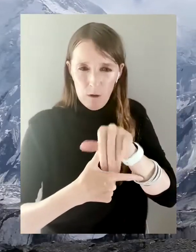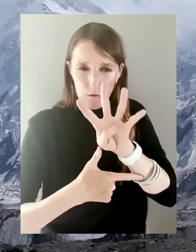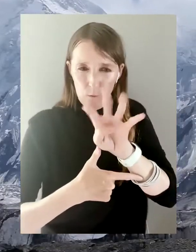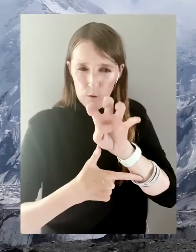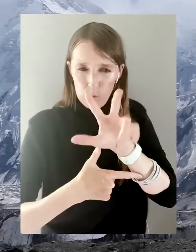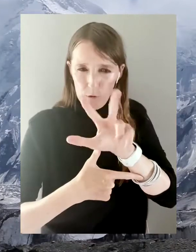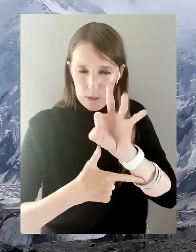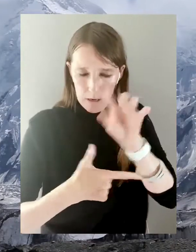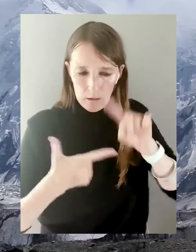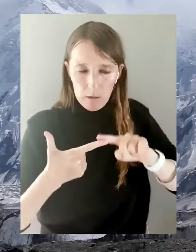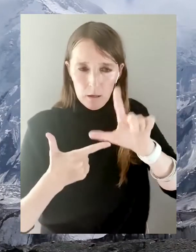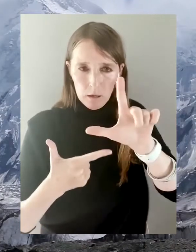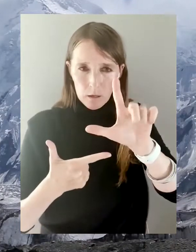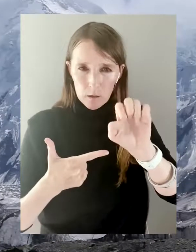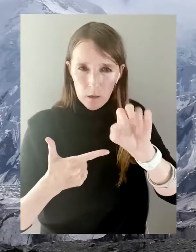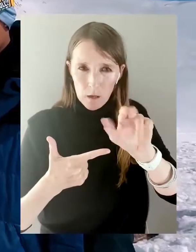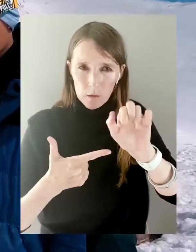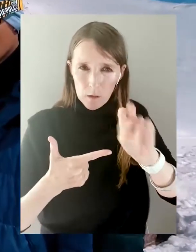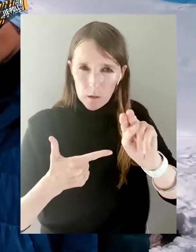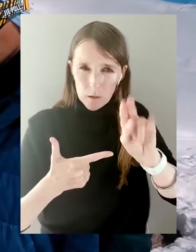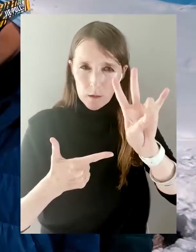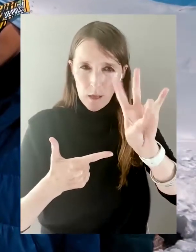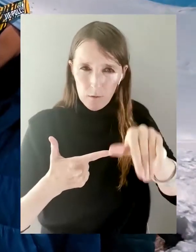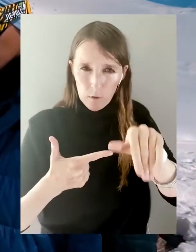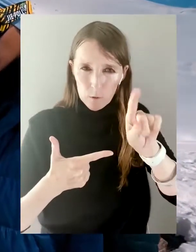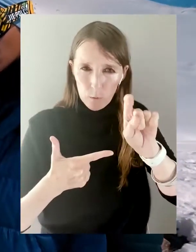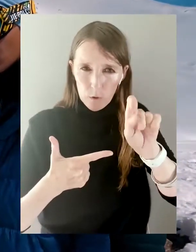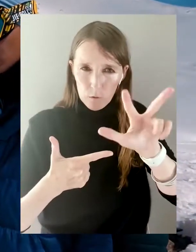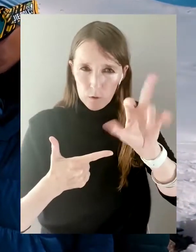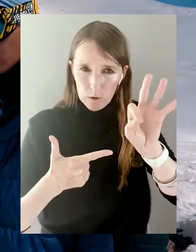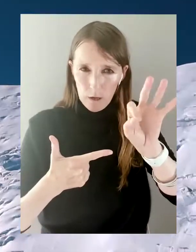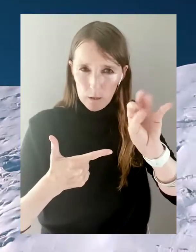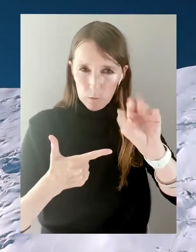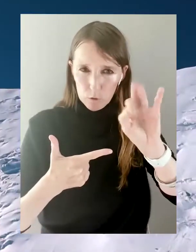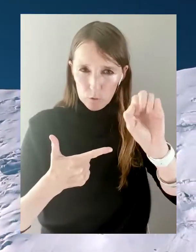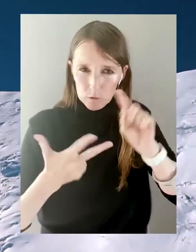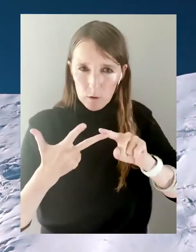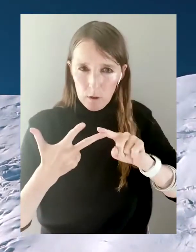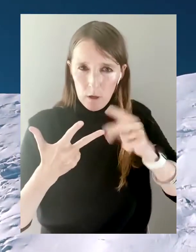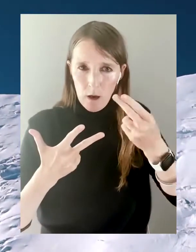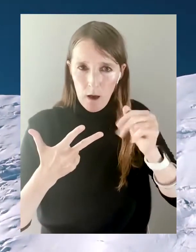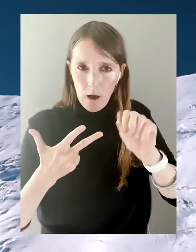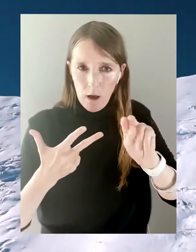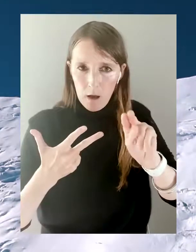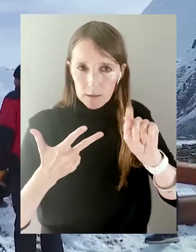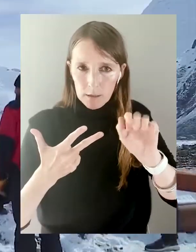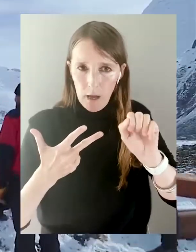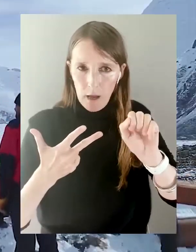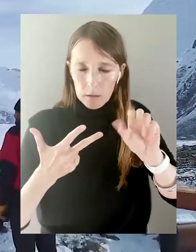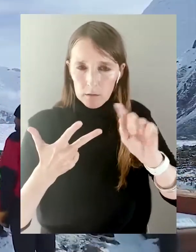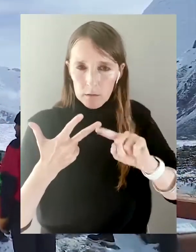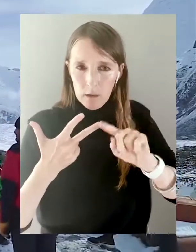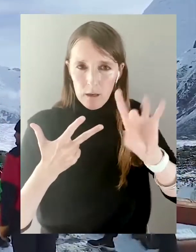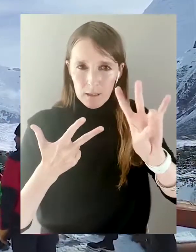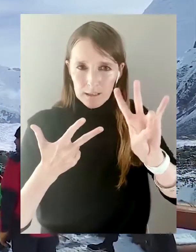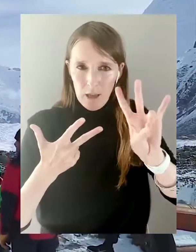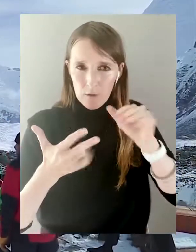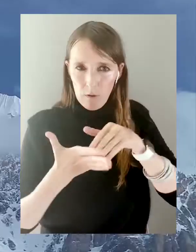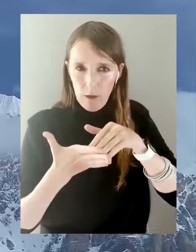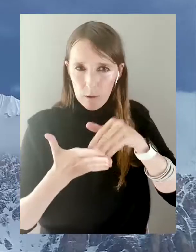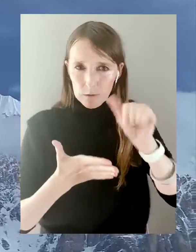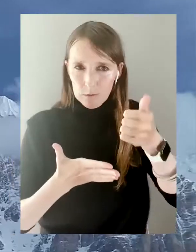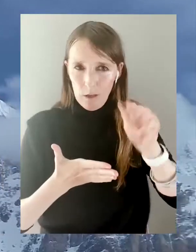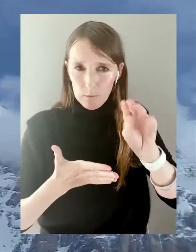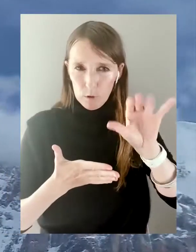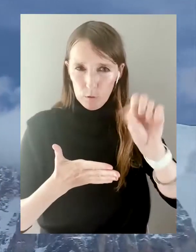,439 meters, Lenin Peak 7,139 meters and Pantangri Peak